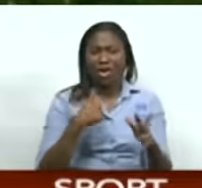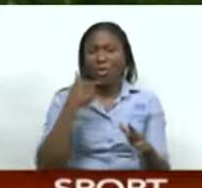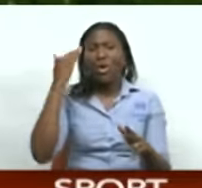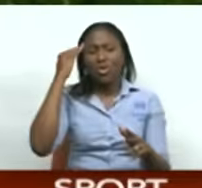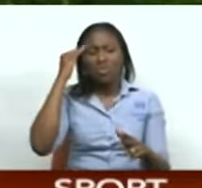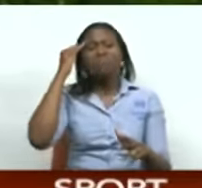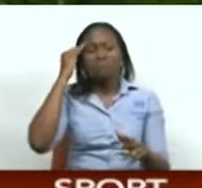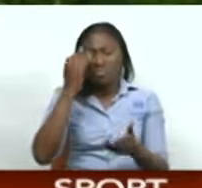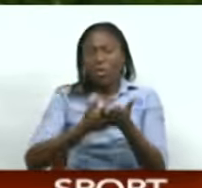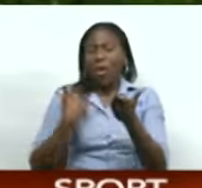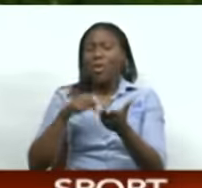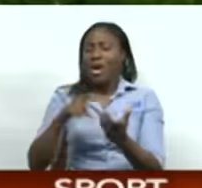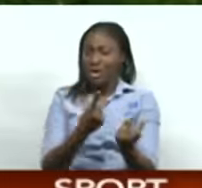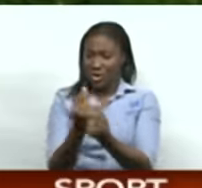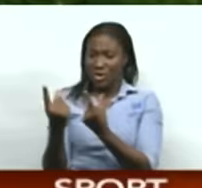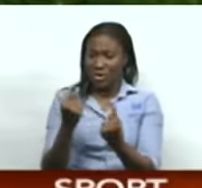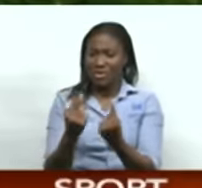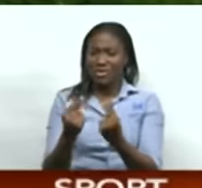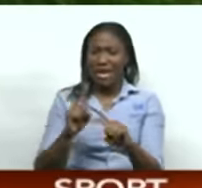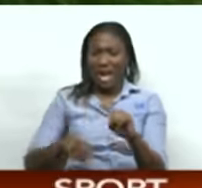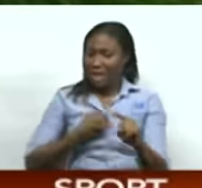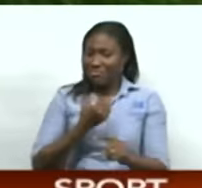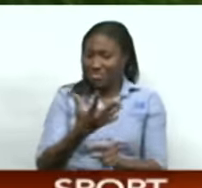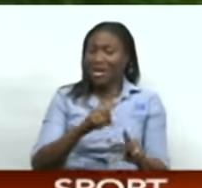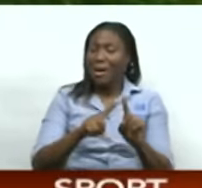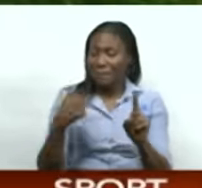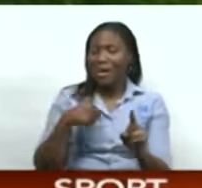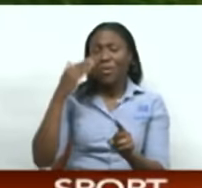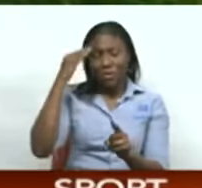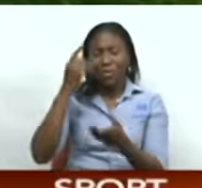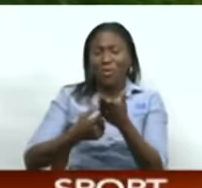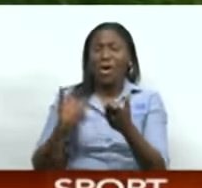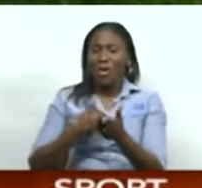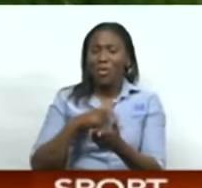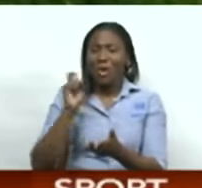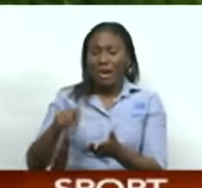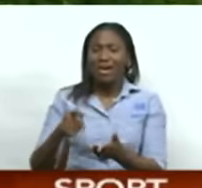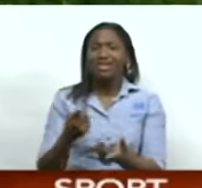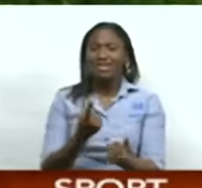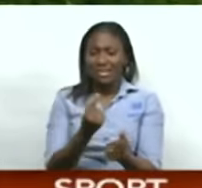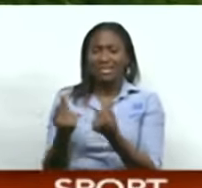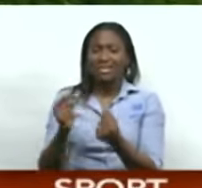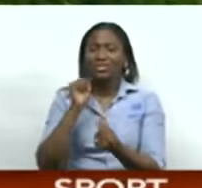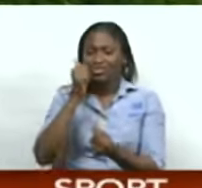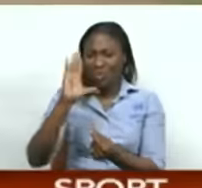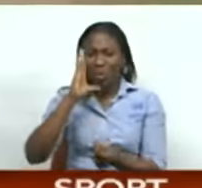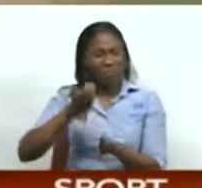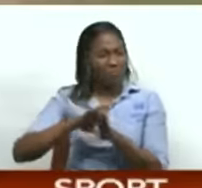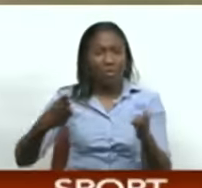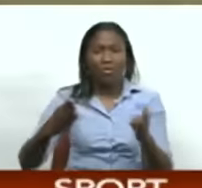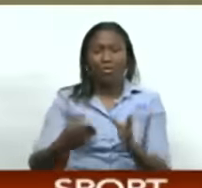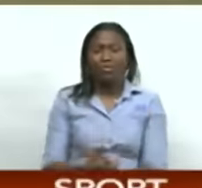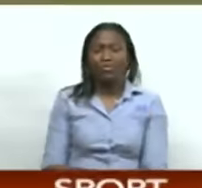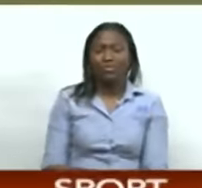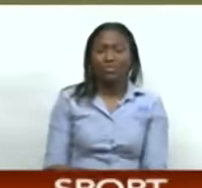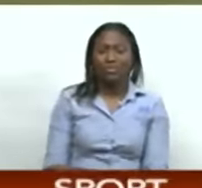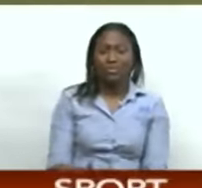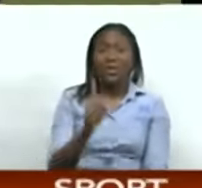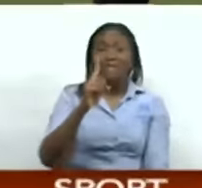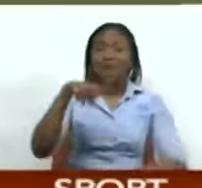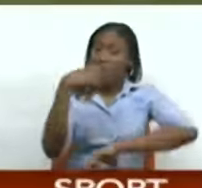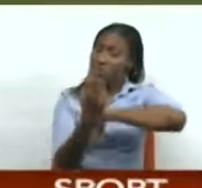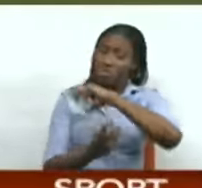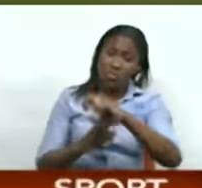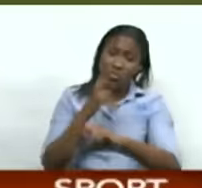I won't necessarily say exactly what we need to do, but we all know what need to do, so tomorrow is going to be a different ball game. First ball tomorrow